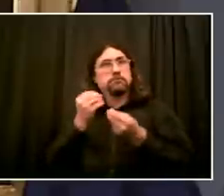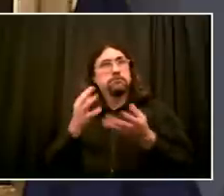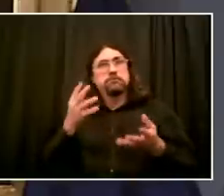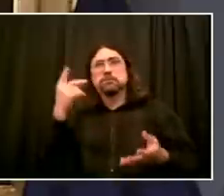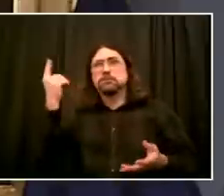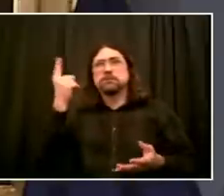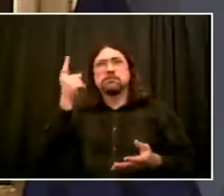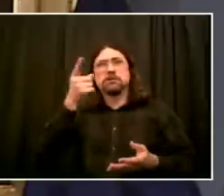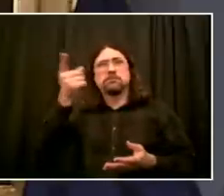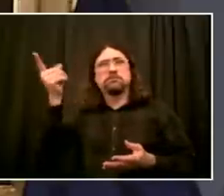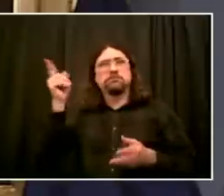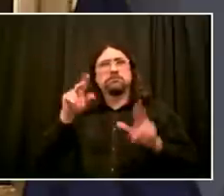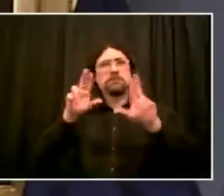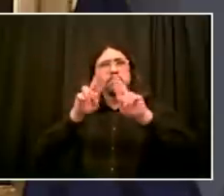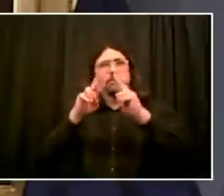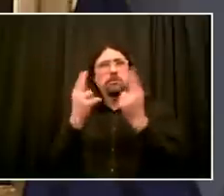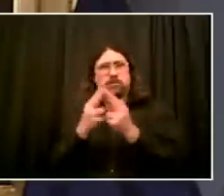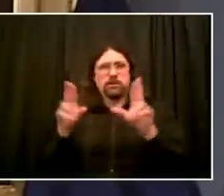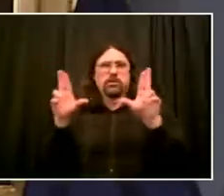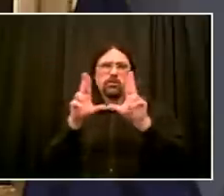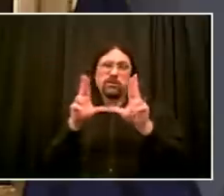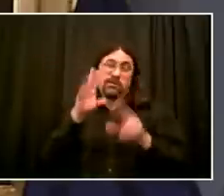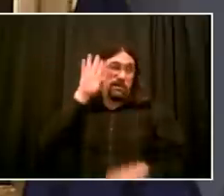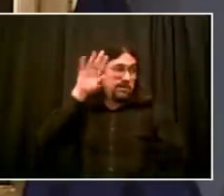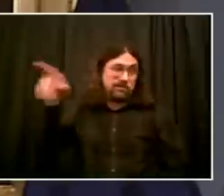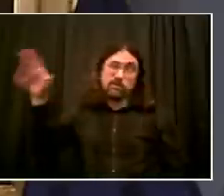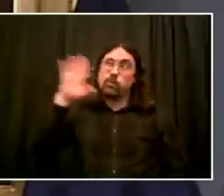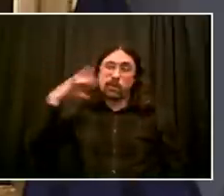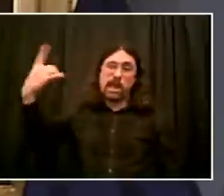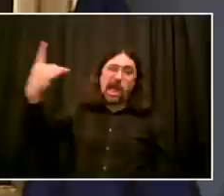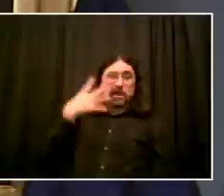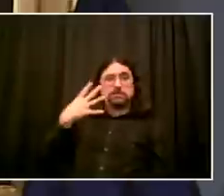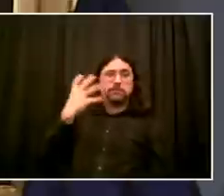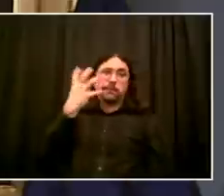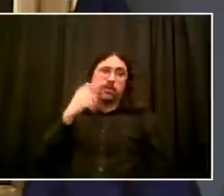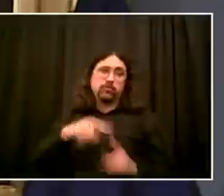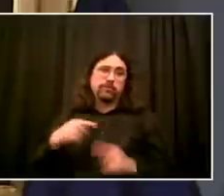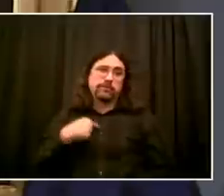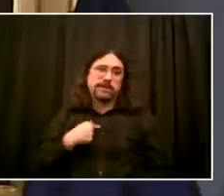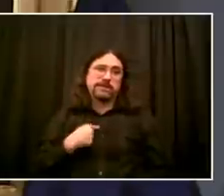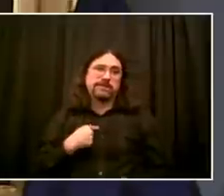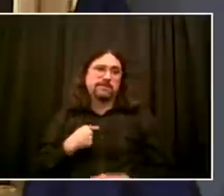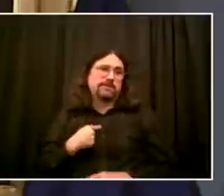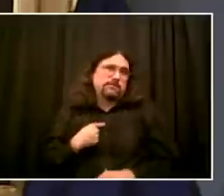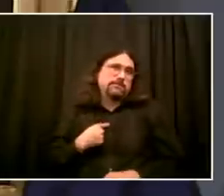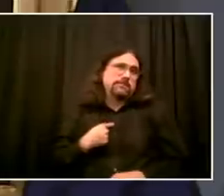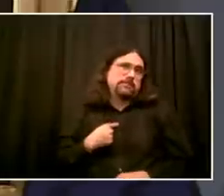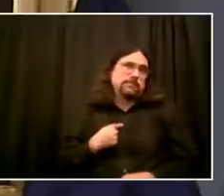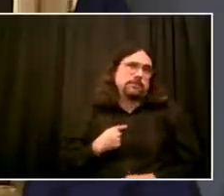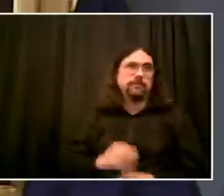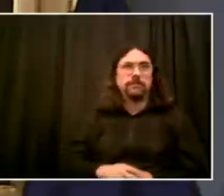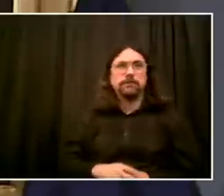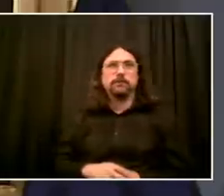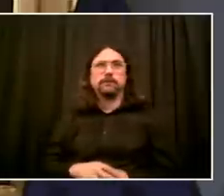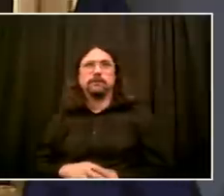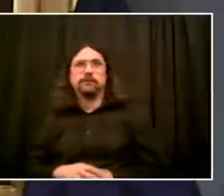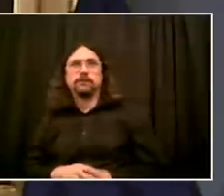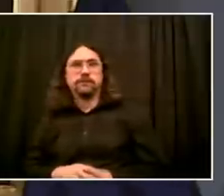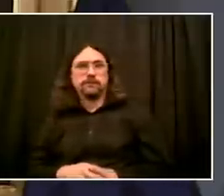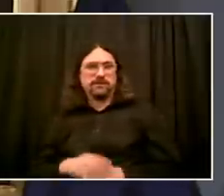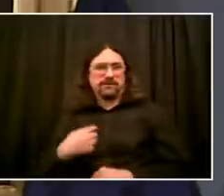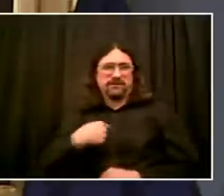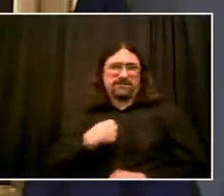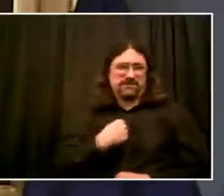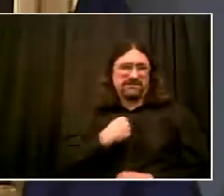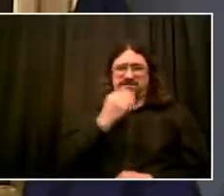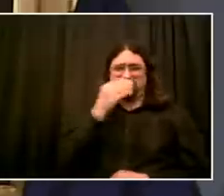I think my cops know that. I've been accused openly many times. I defend the cops. I'm overly defending the cops. I'm going